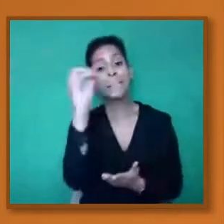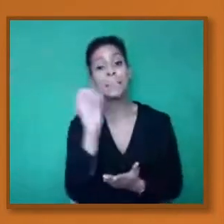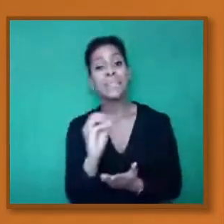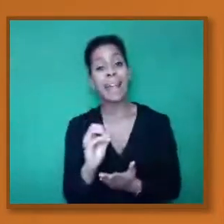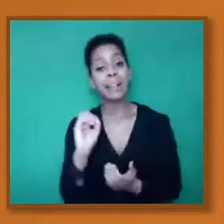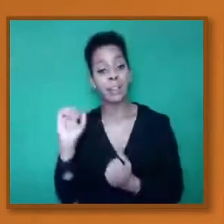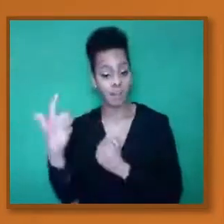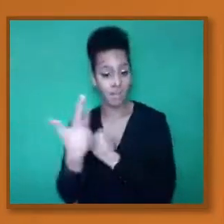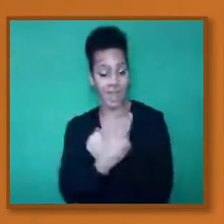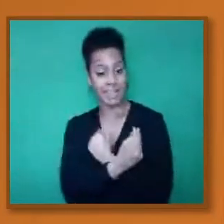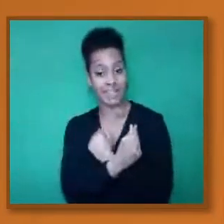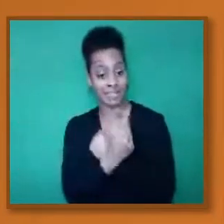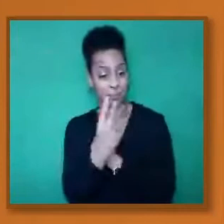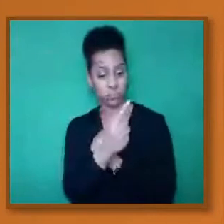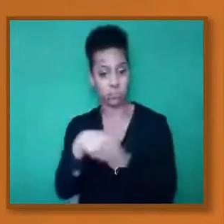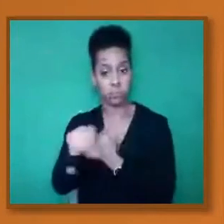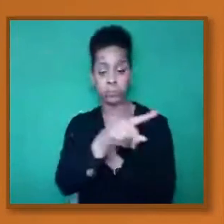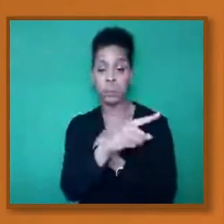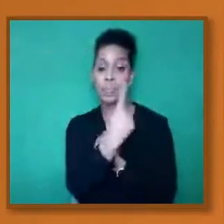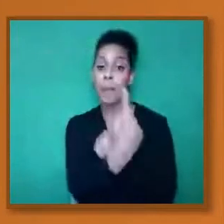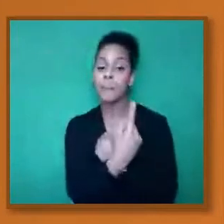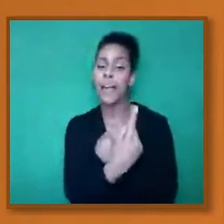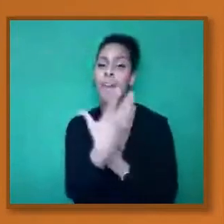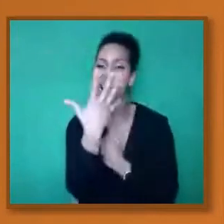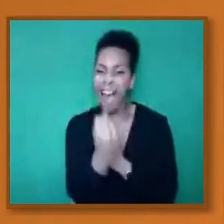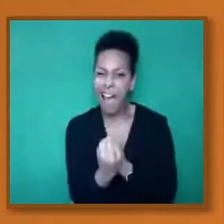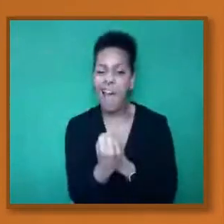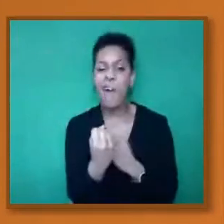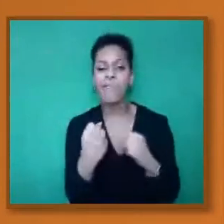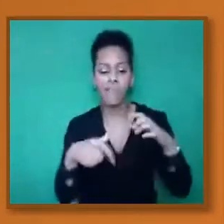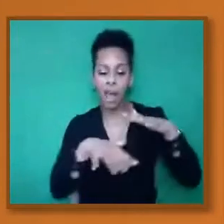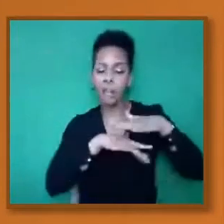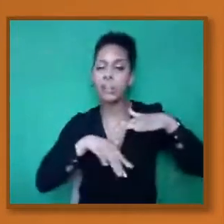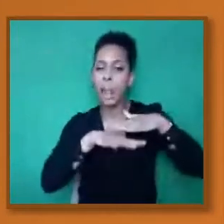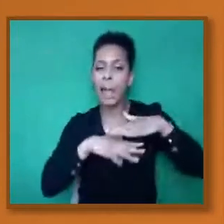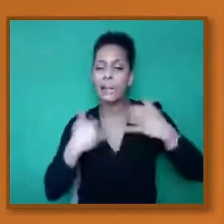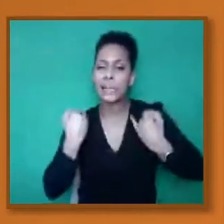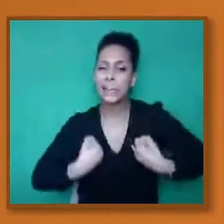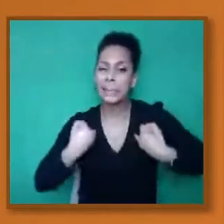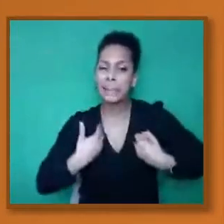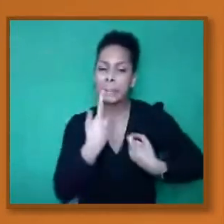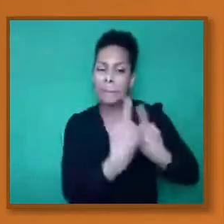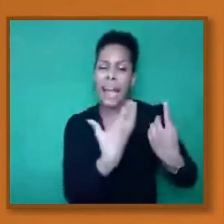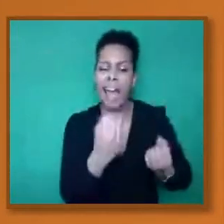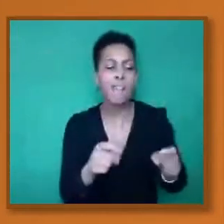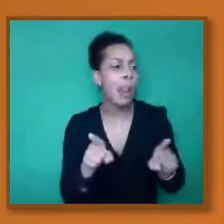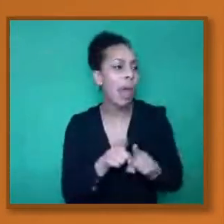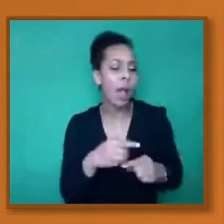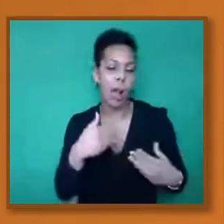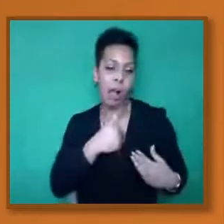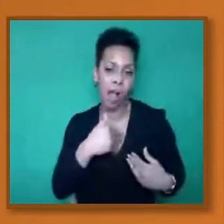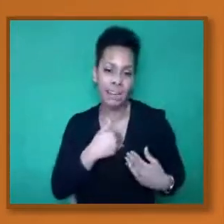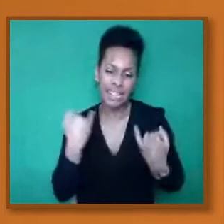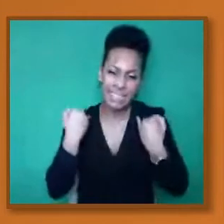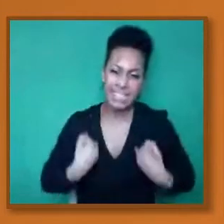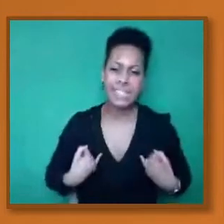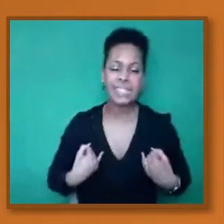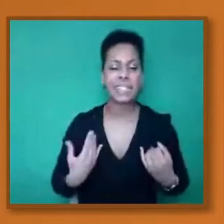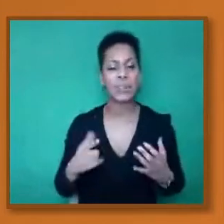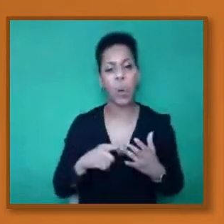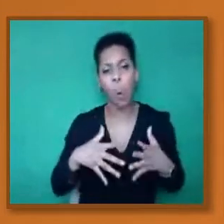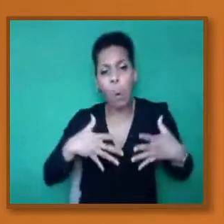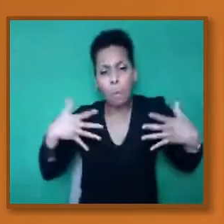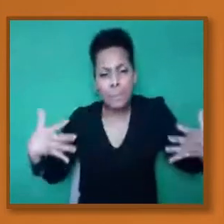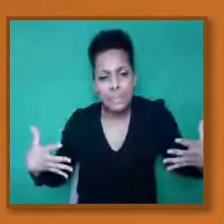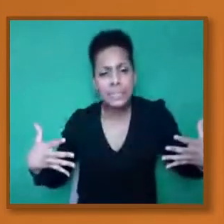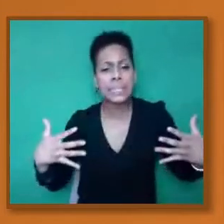people who actually had underlying diseases, cardiac disease, obesity, etc. So they actually were reflecting the general